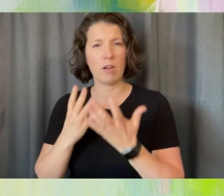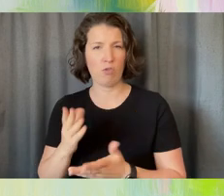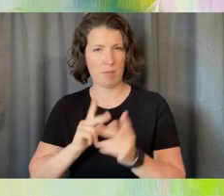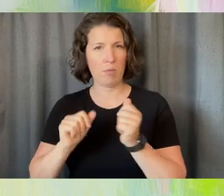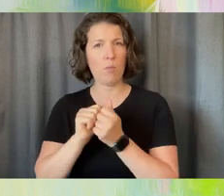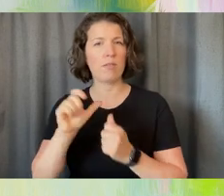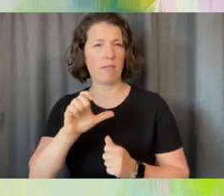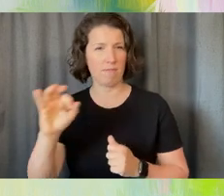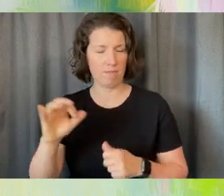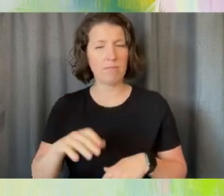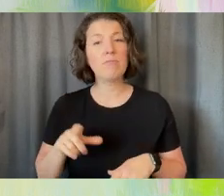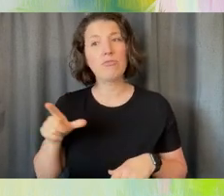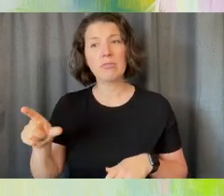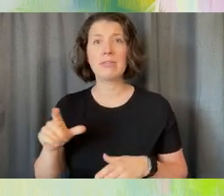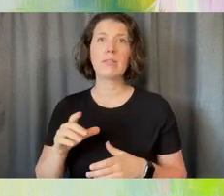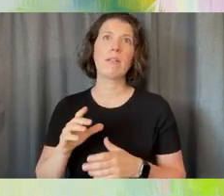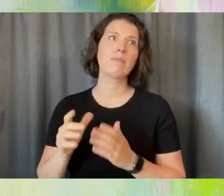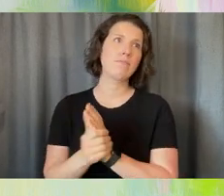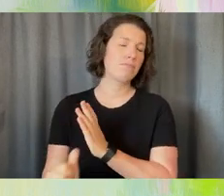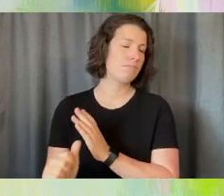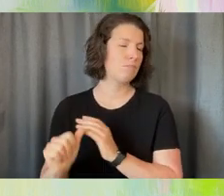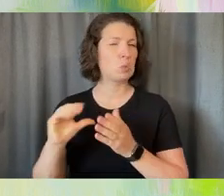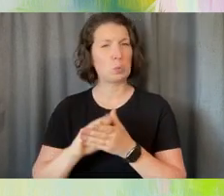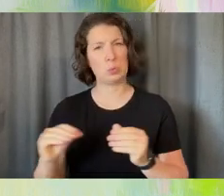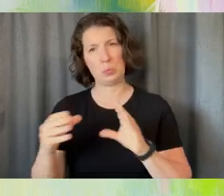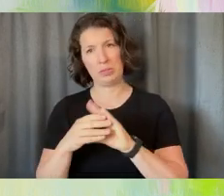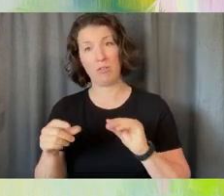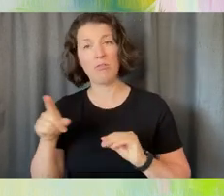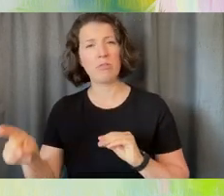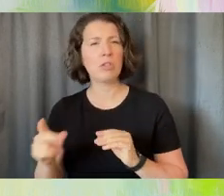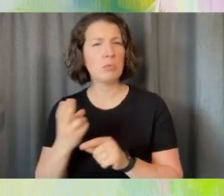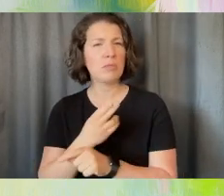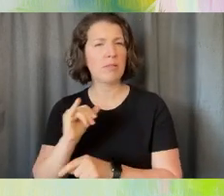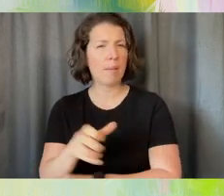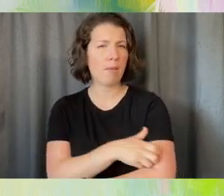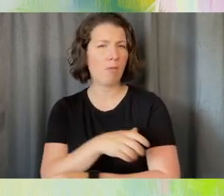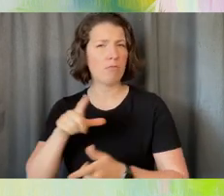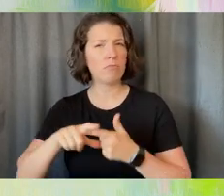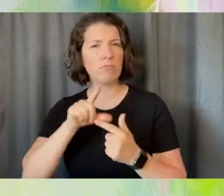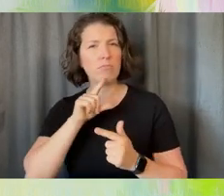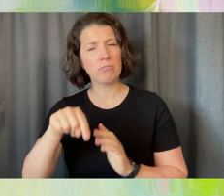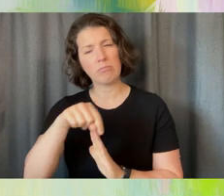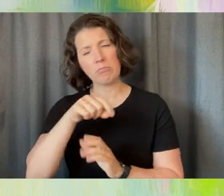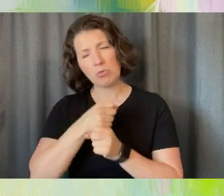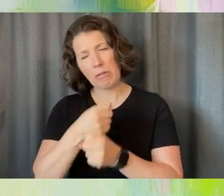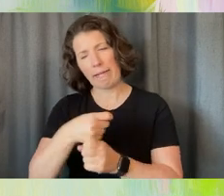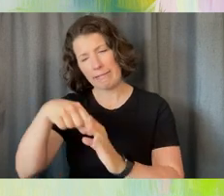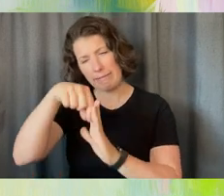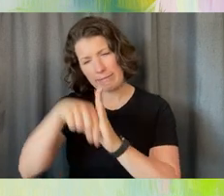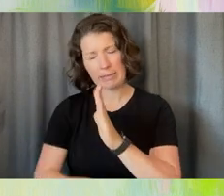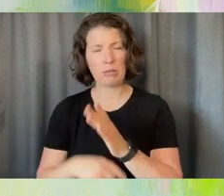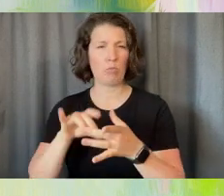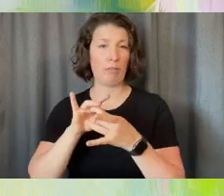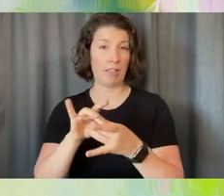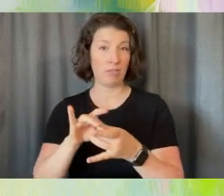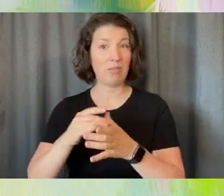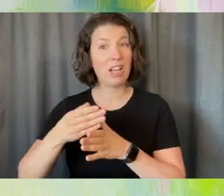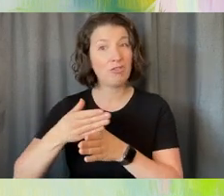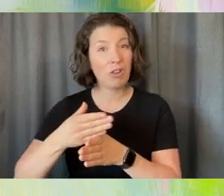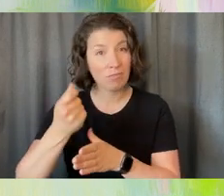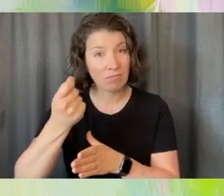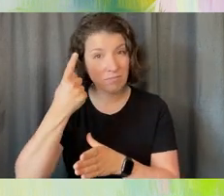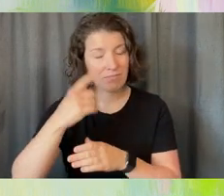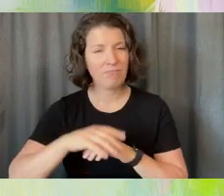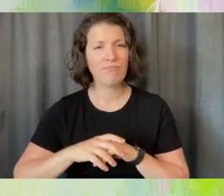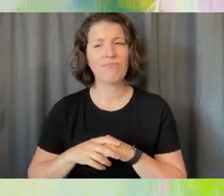storyteller, and she uses that power to really create deep relationships and shared understanding. She's also